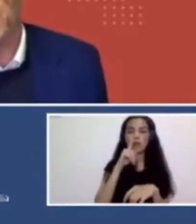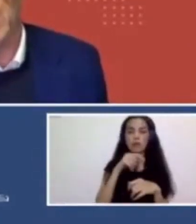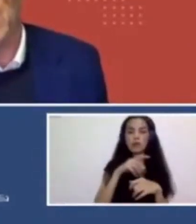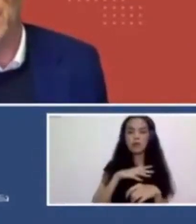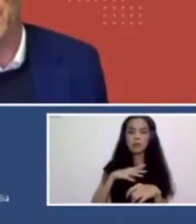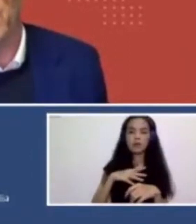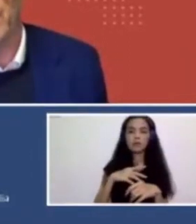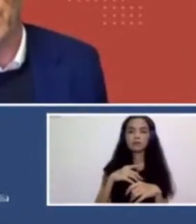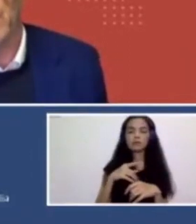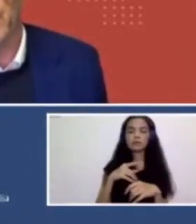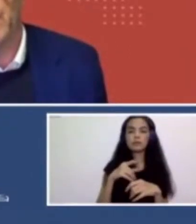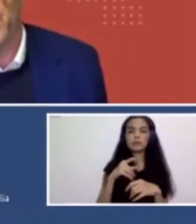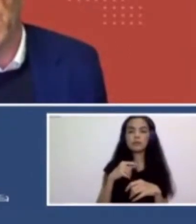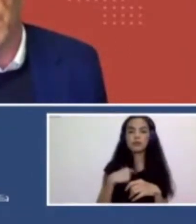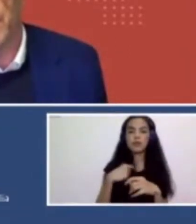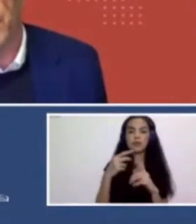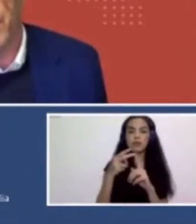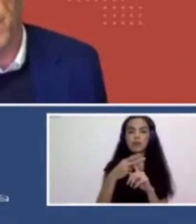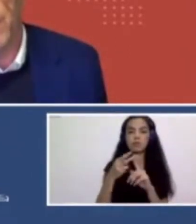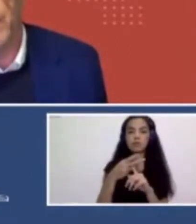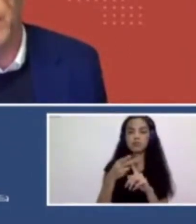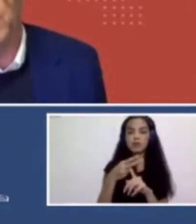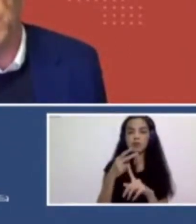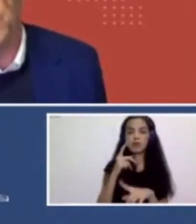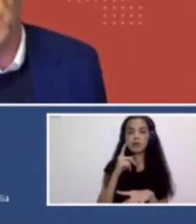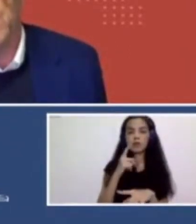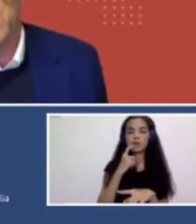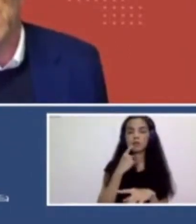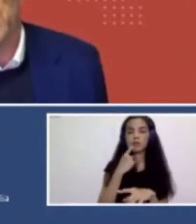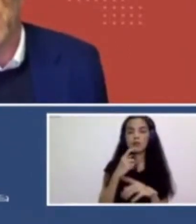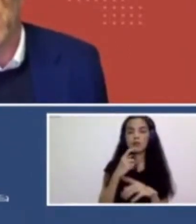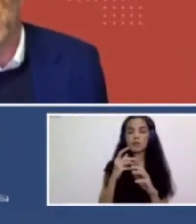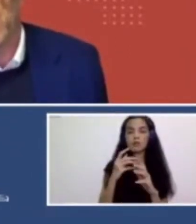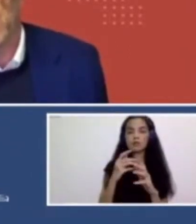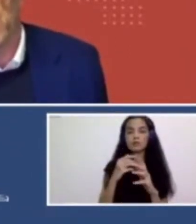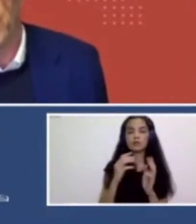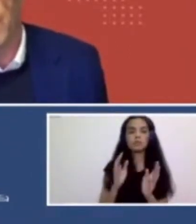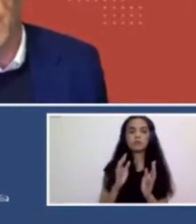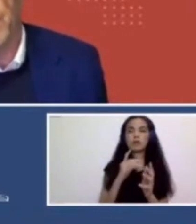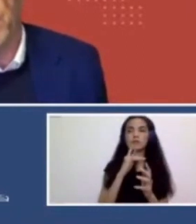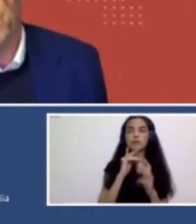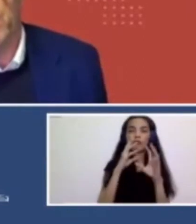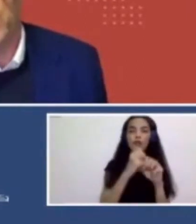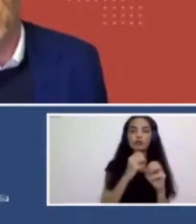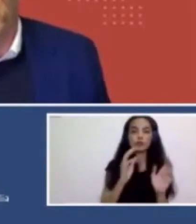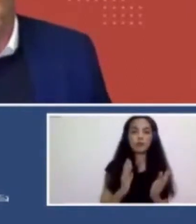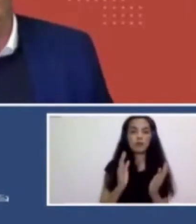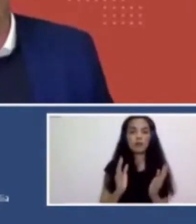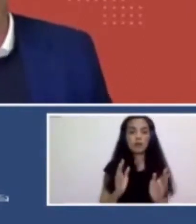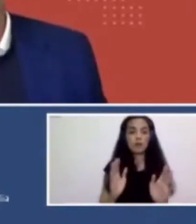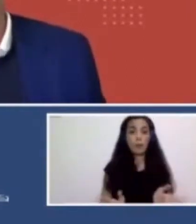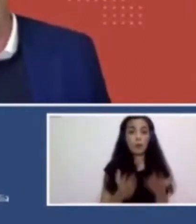I mean, in the faculty, we have, we've developed an environmental system. Sustainability audit. And so we're kind of auditing every